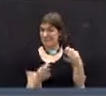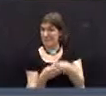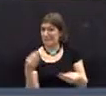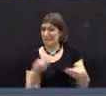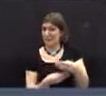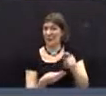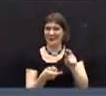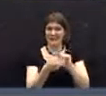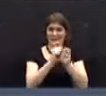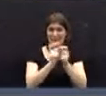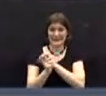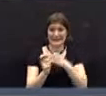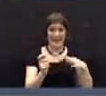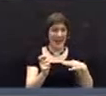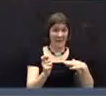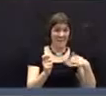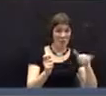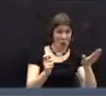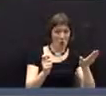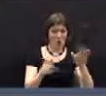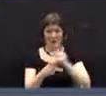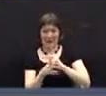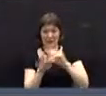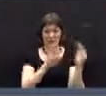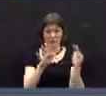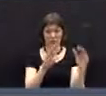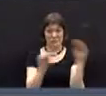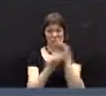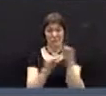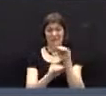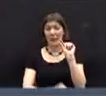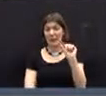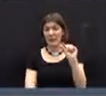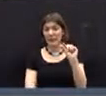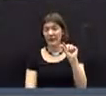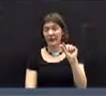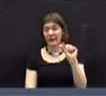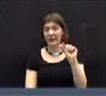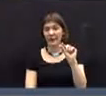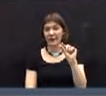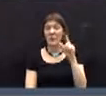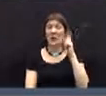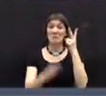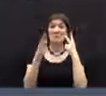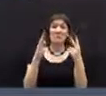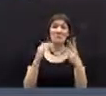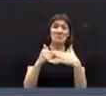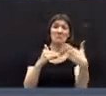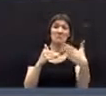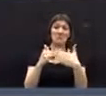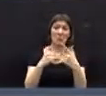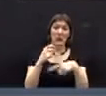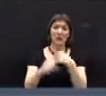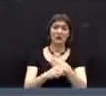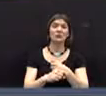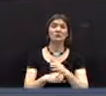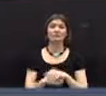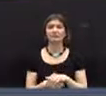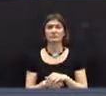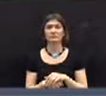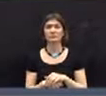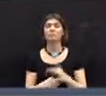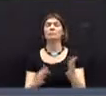changed personnel changes that we anticipate over the course of the next budget year.